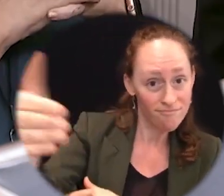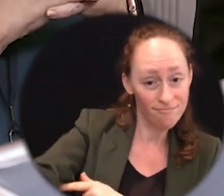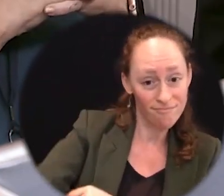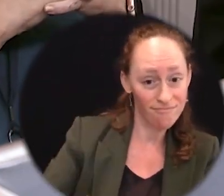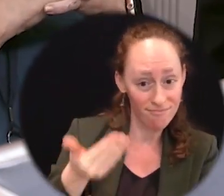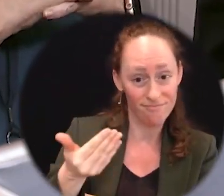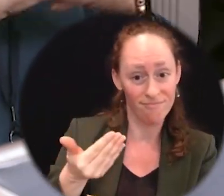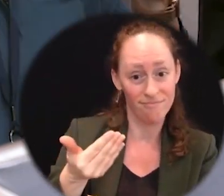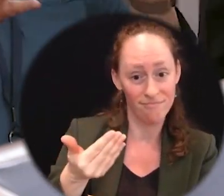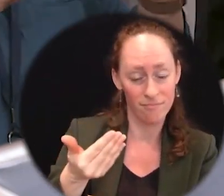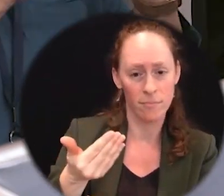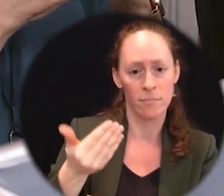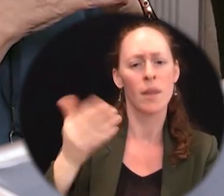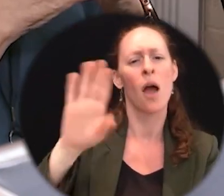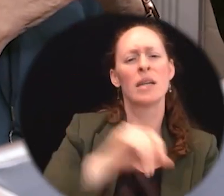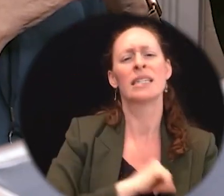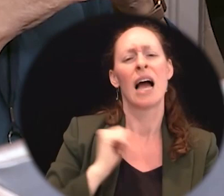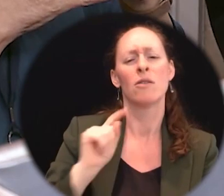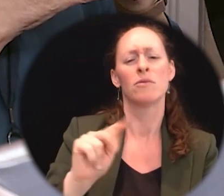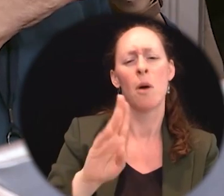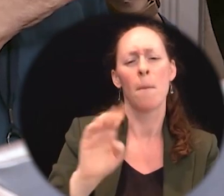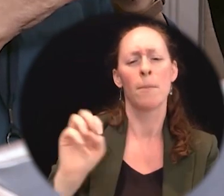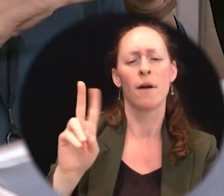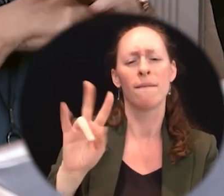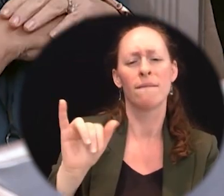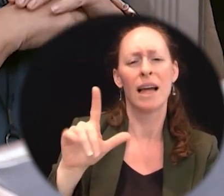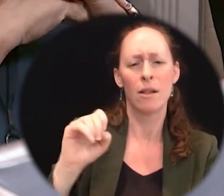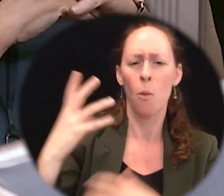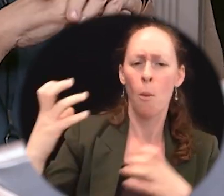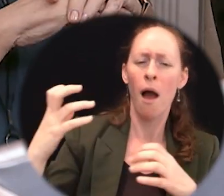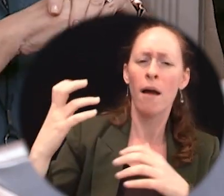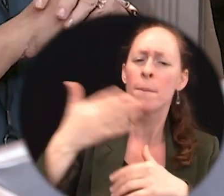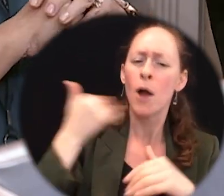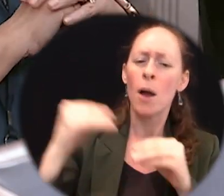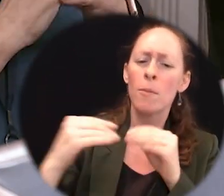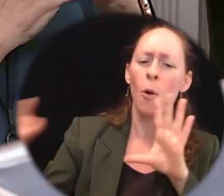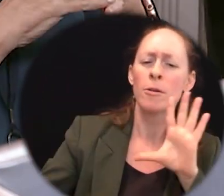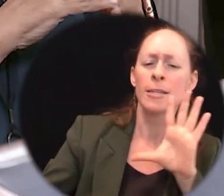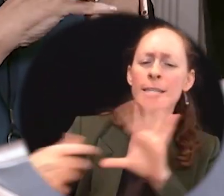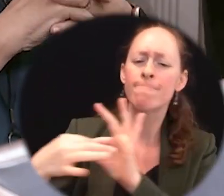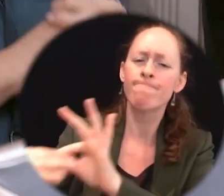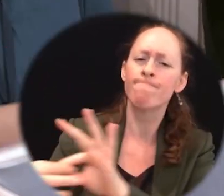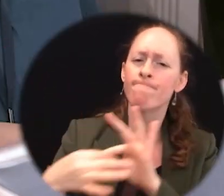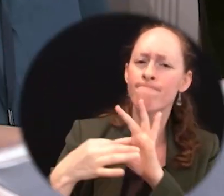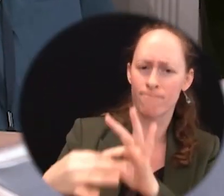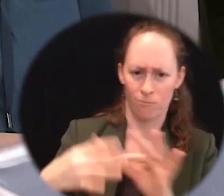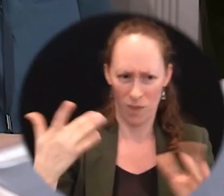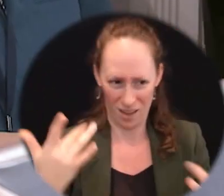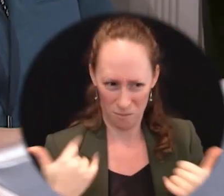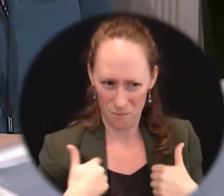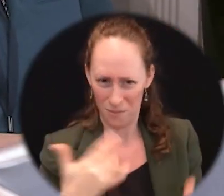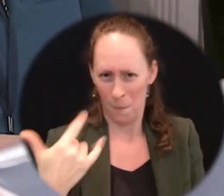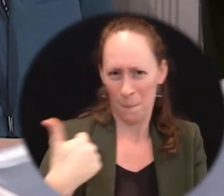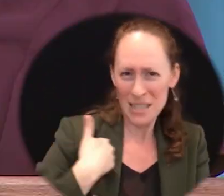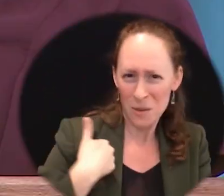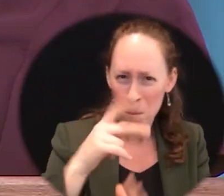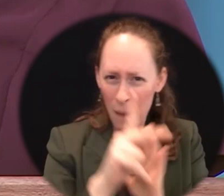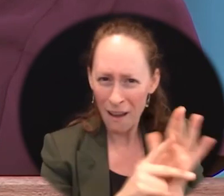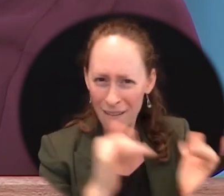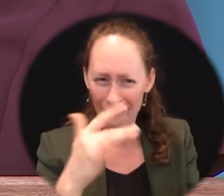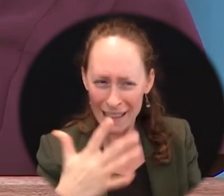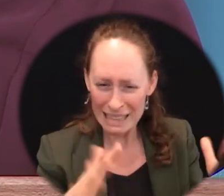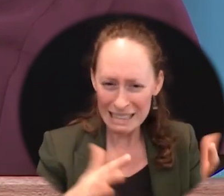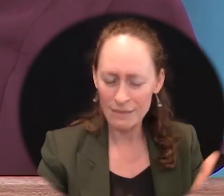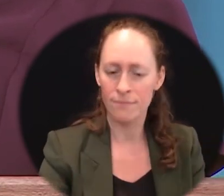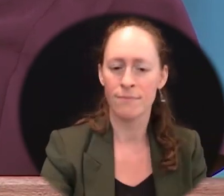come for even a casual relationship building moment over the impasse you have with the military policy? So I don't have a list